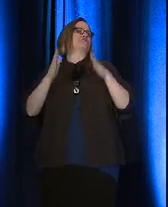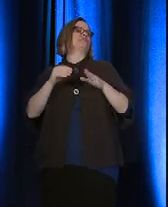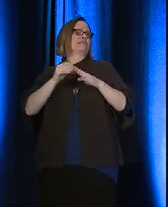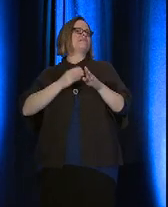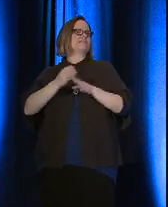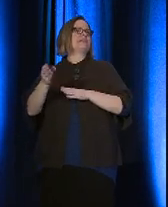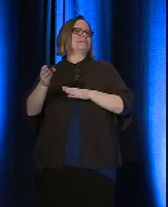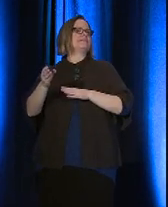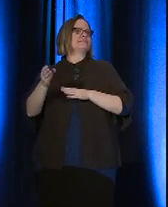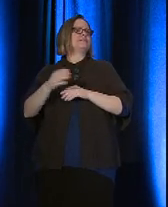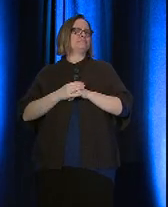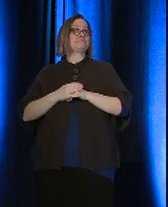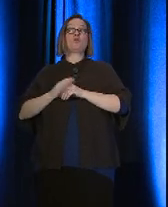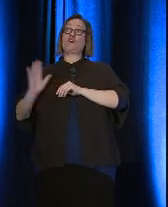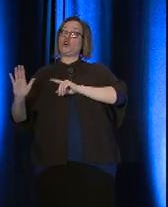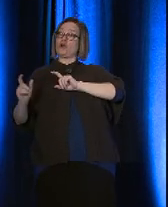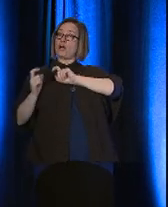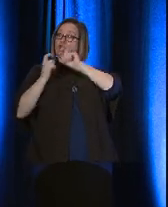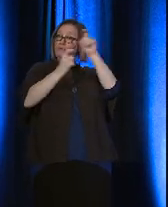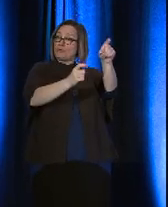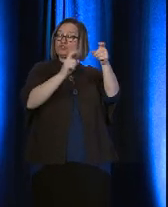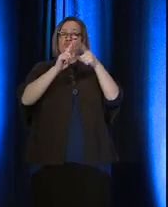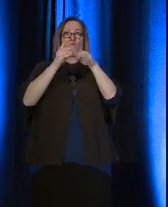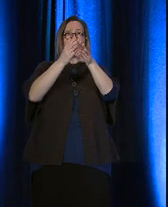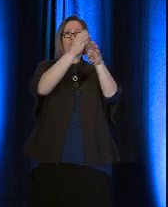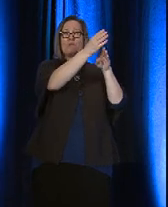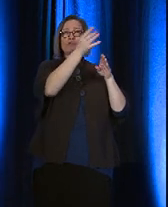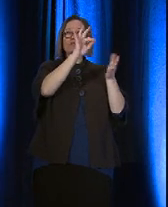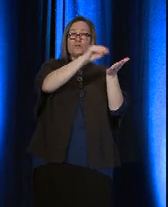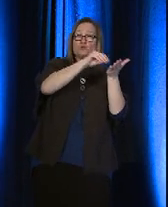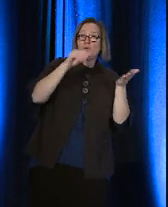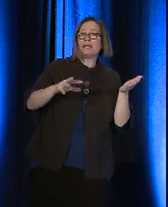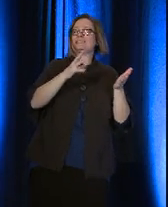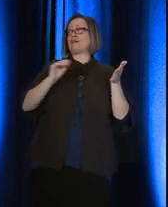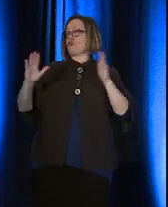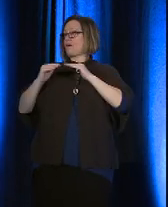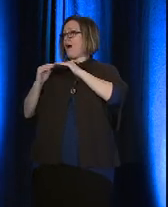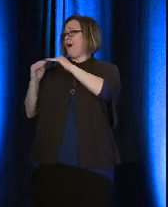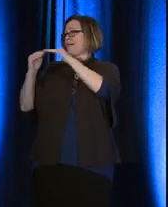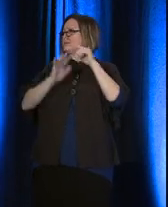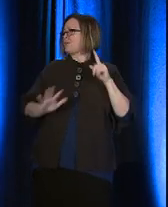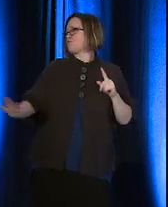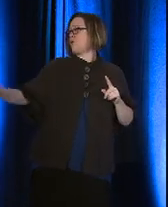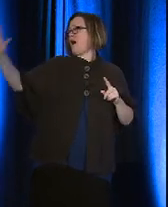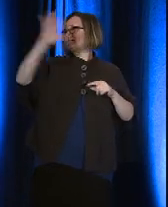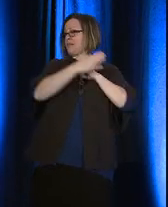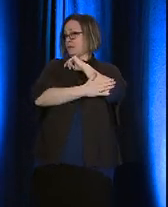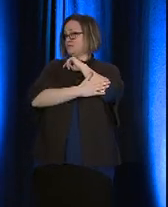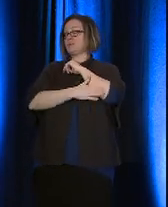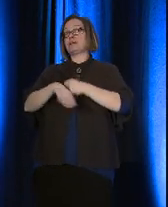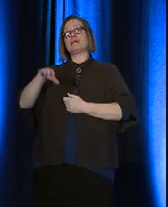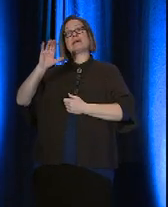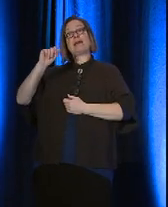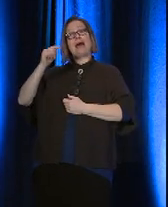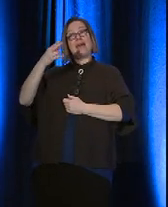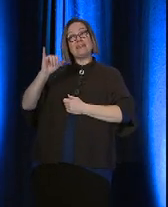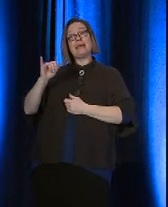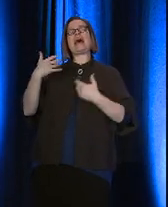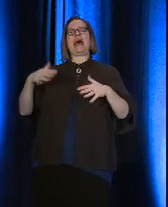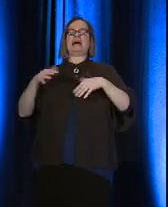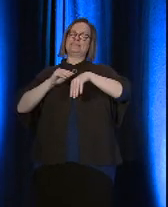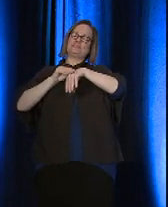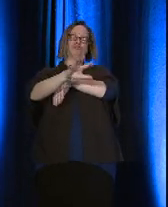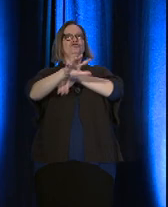contributing as she has to the careers of students and her colleagues across the country, Kathy has shaped the profession.